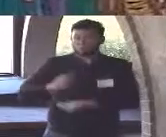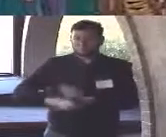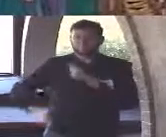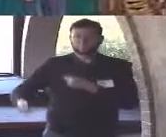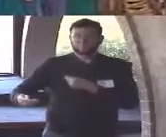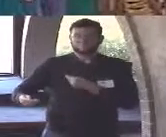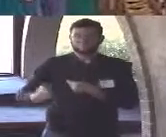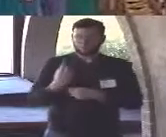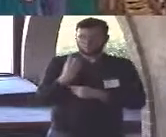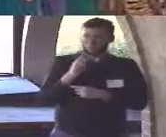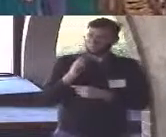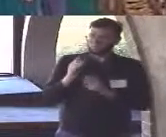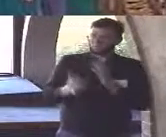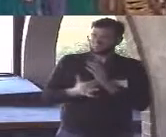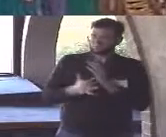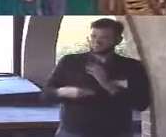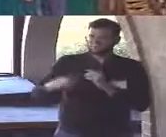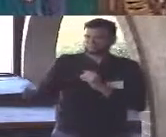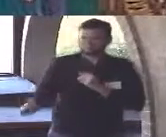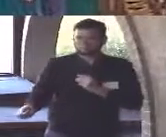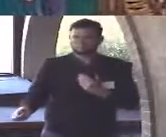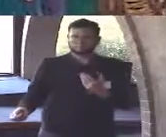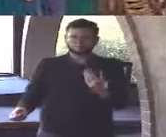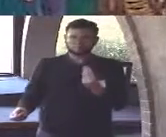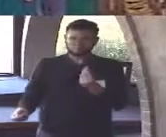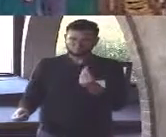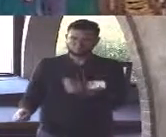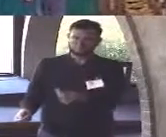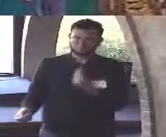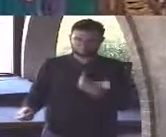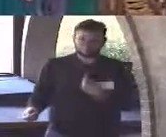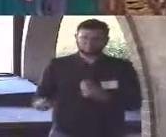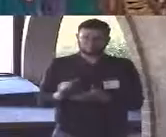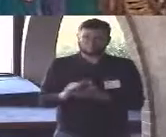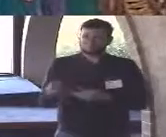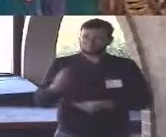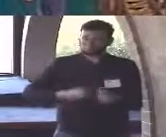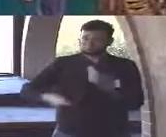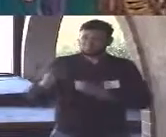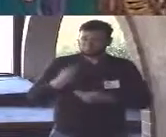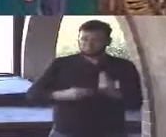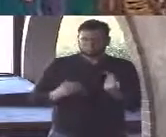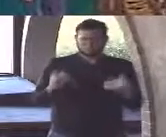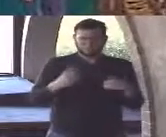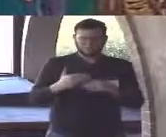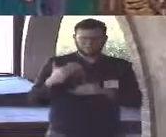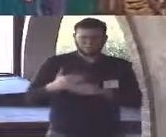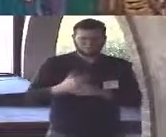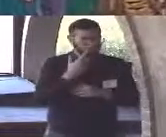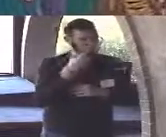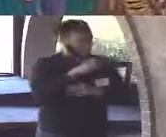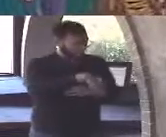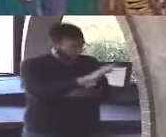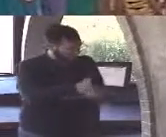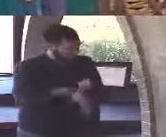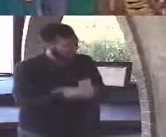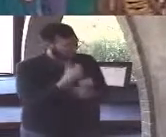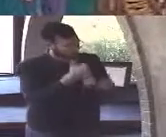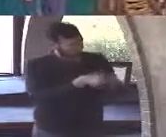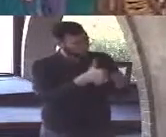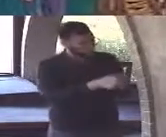the next day Bob calls you up and says hey when do you plan to pay me that additional five dollars you owe me for that widget